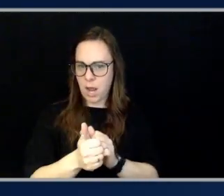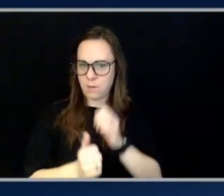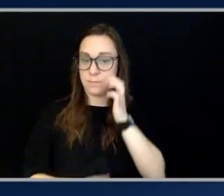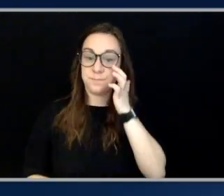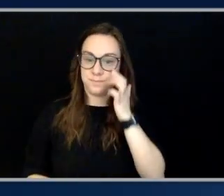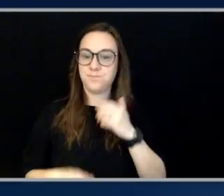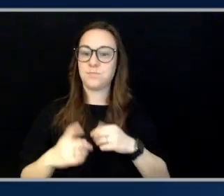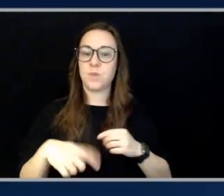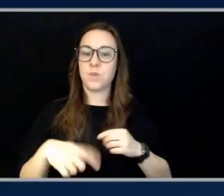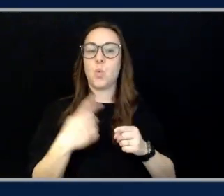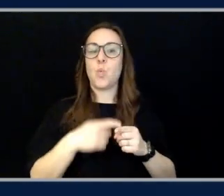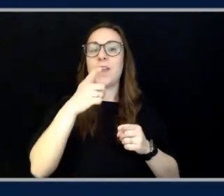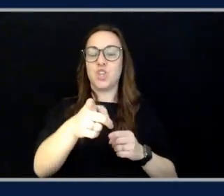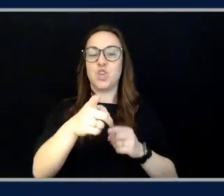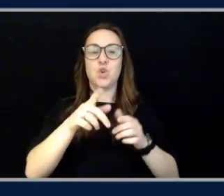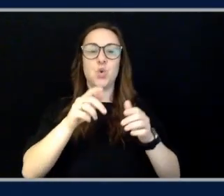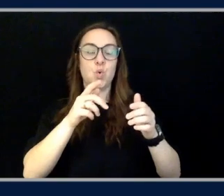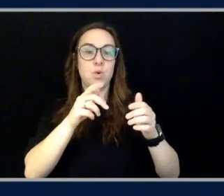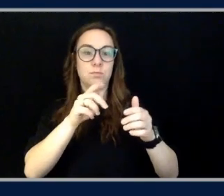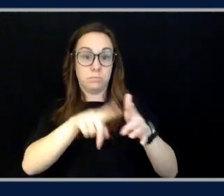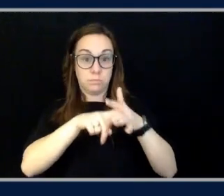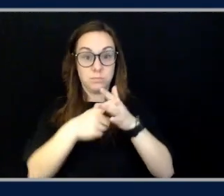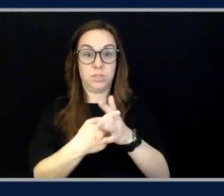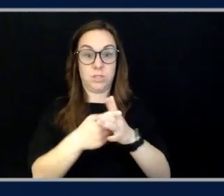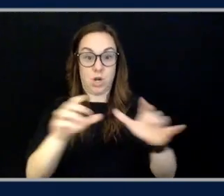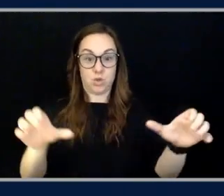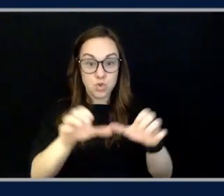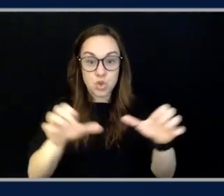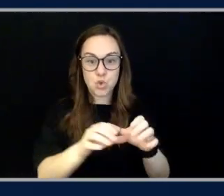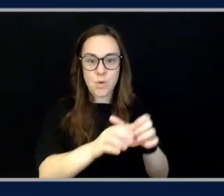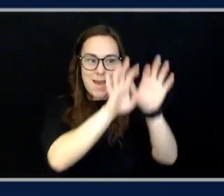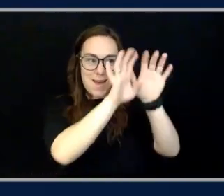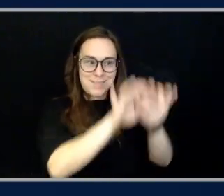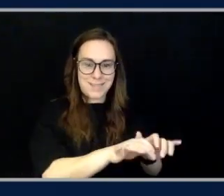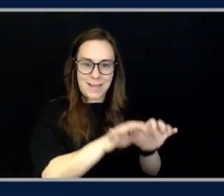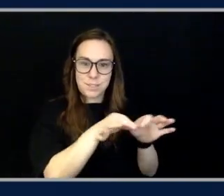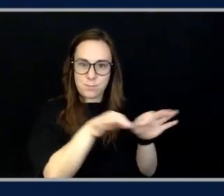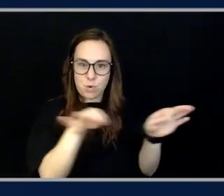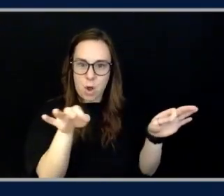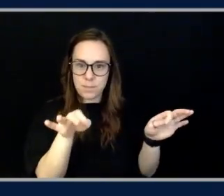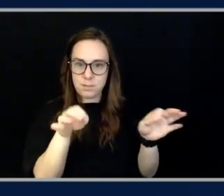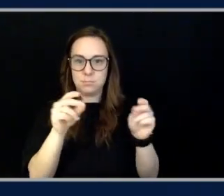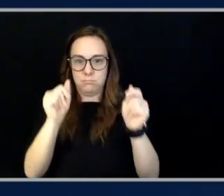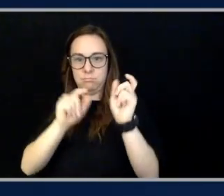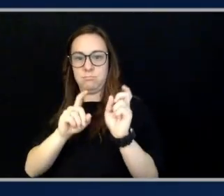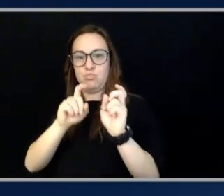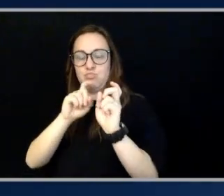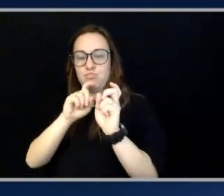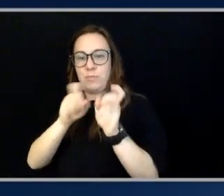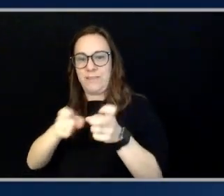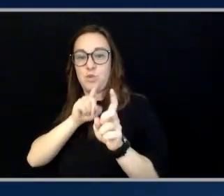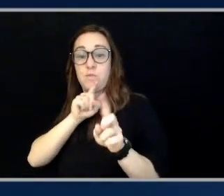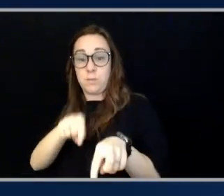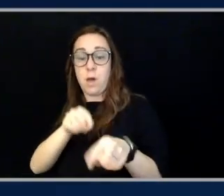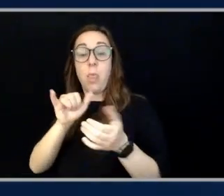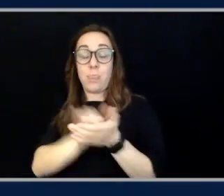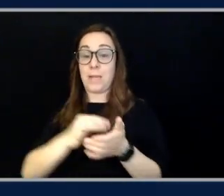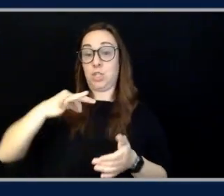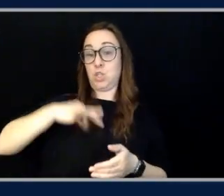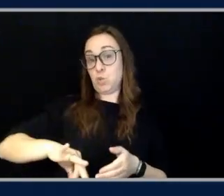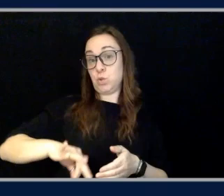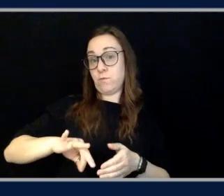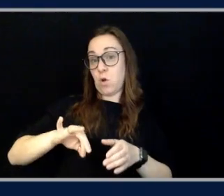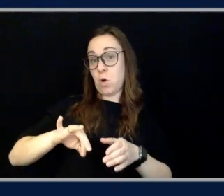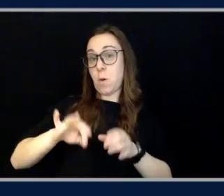inference on a model, you essentially send it a text prompt and it gives you a response. That is useful to a point, but what you read where real